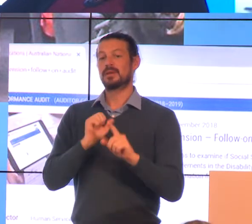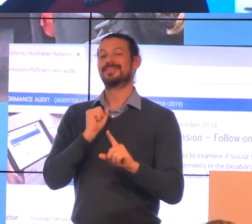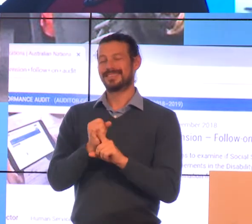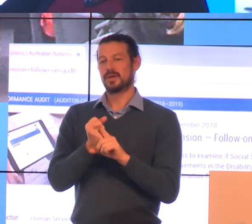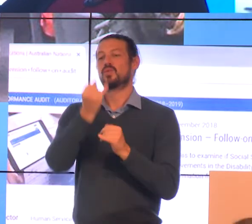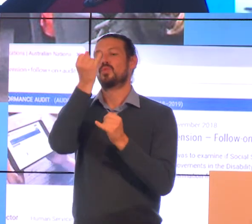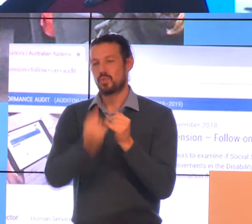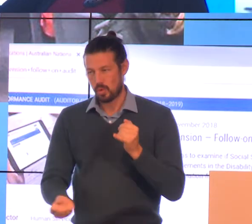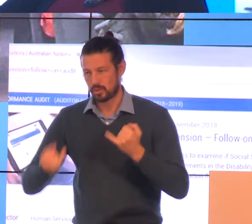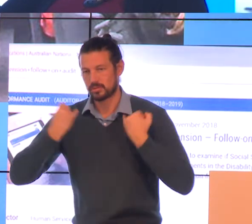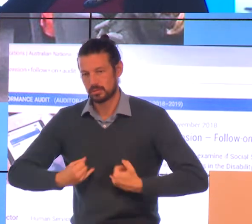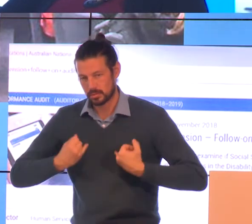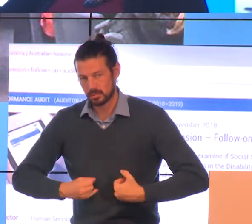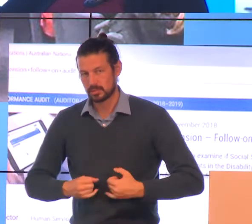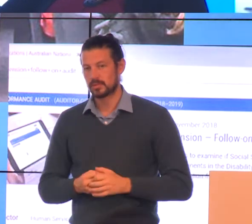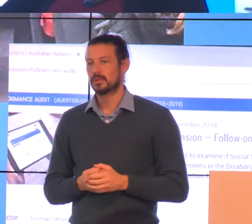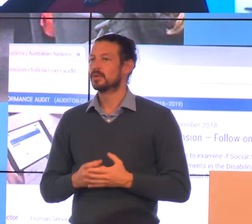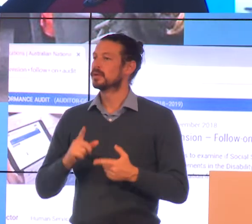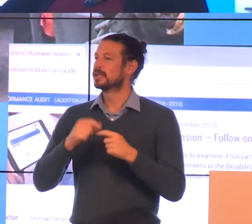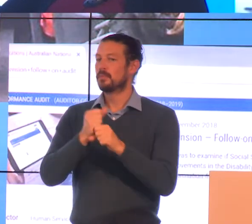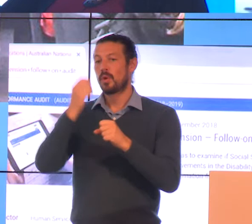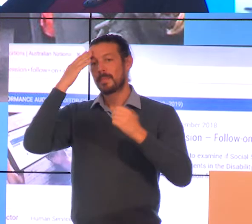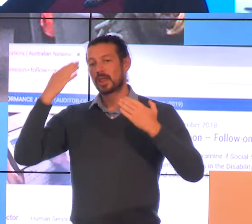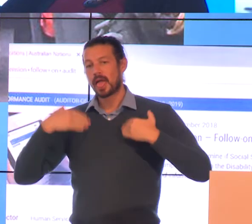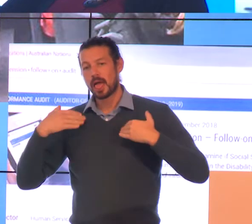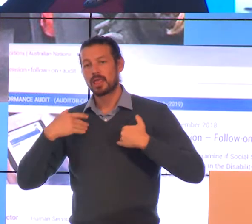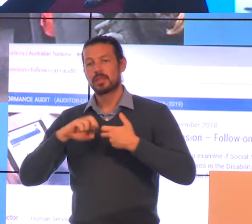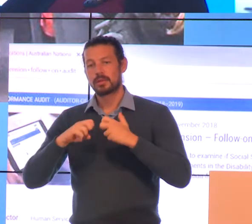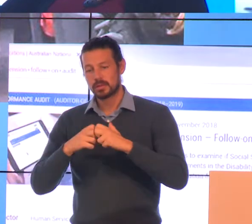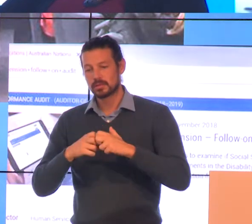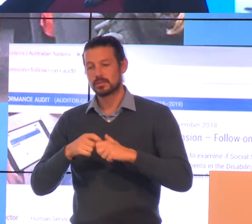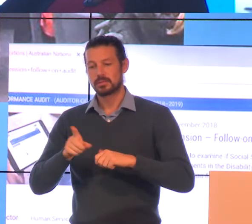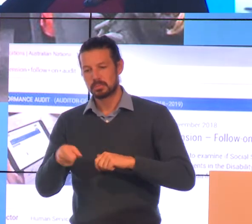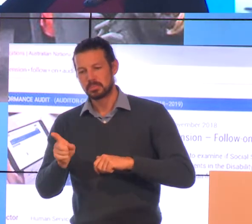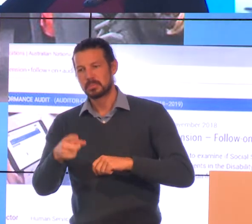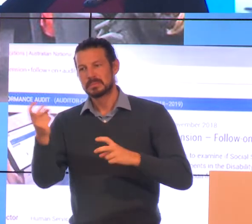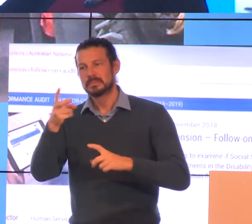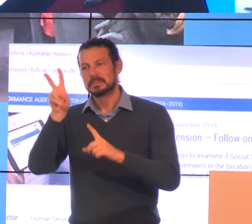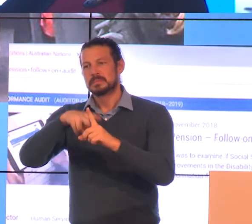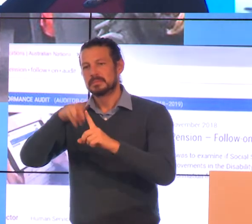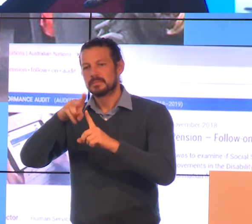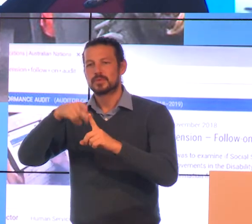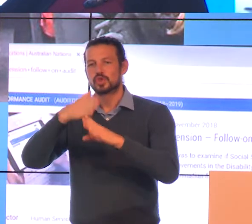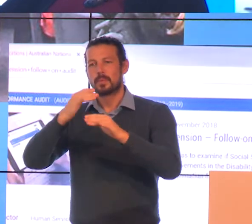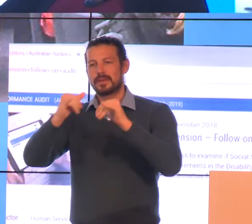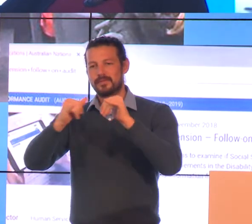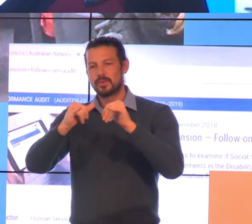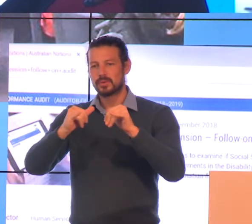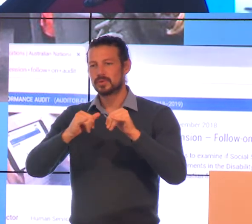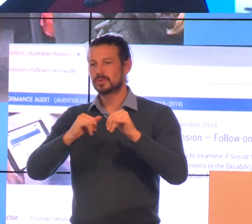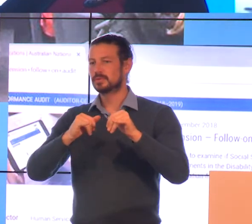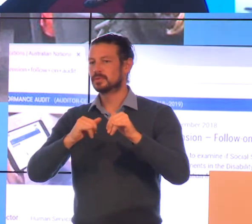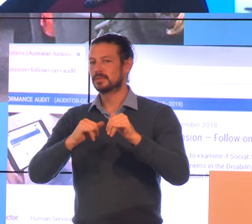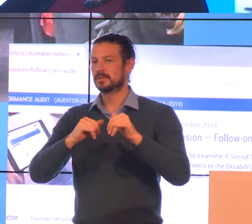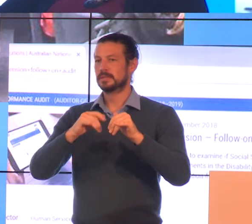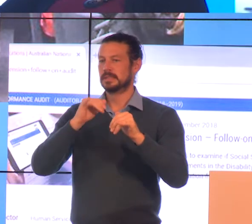illnesses as well so people with mental health who are being required to go for a job interview mental health issues being required to